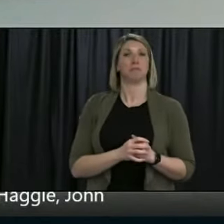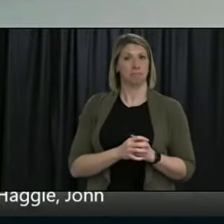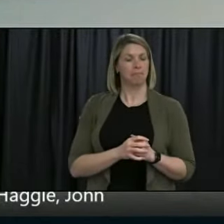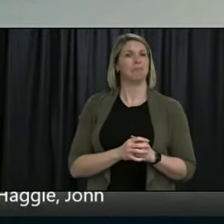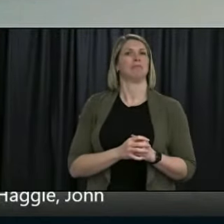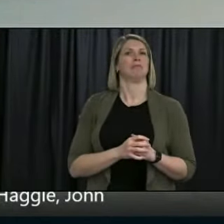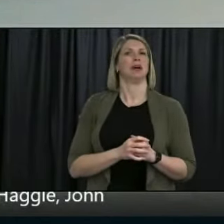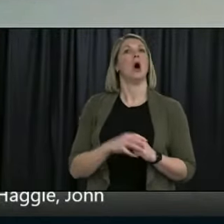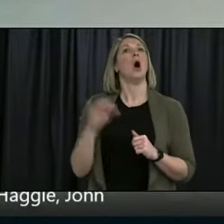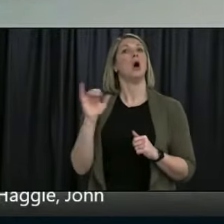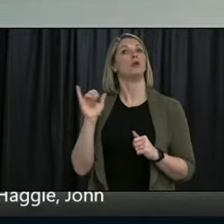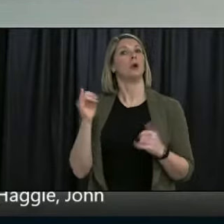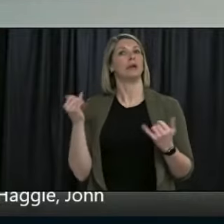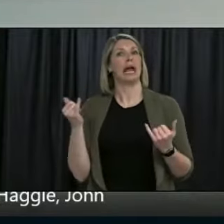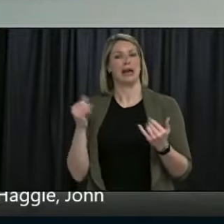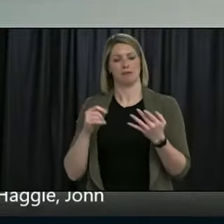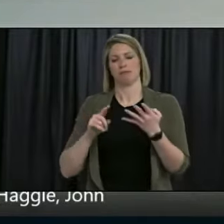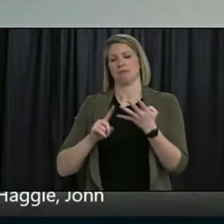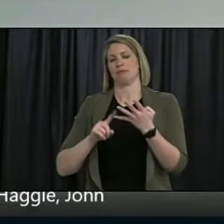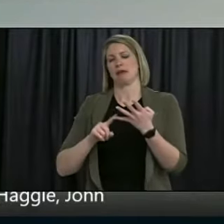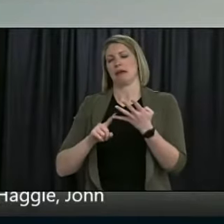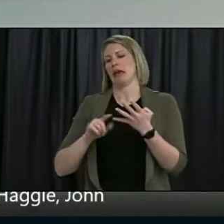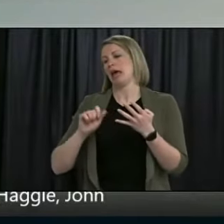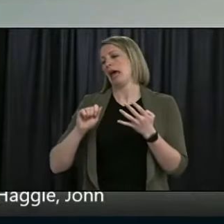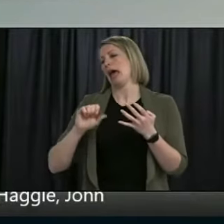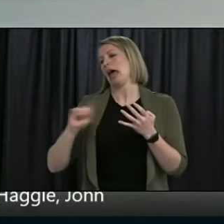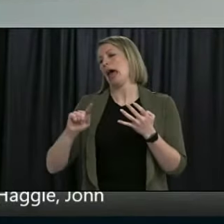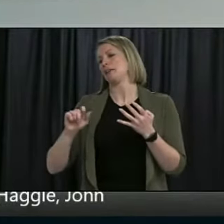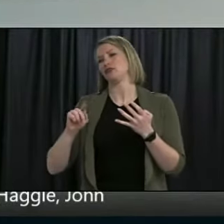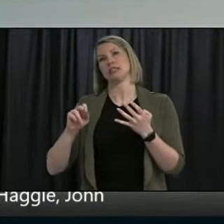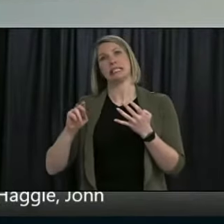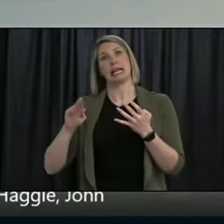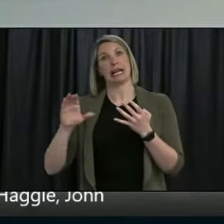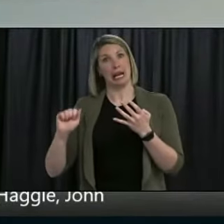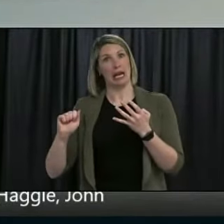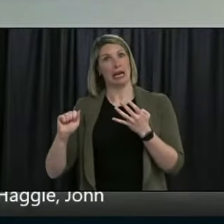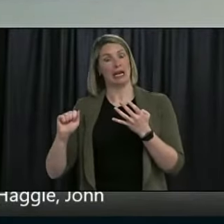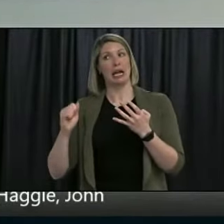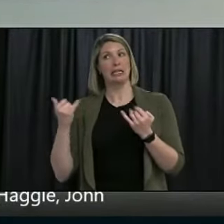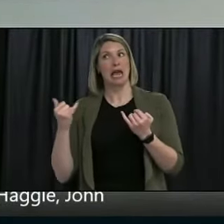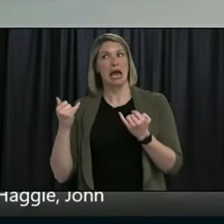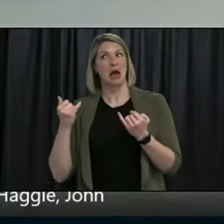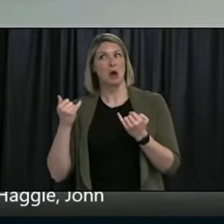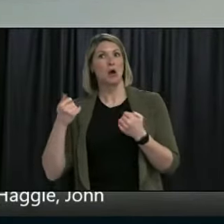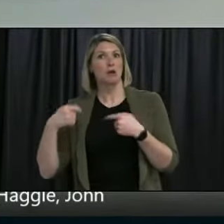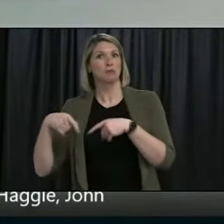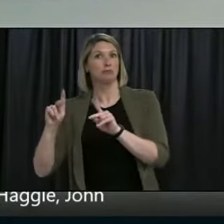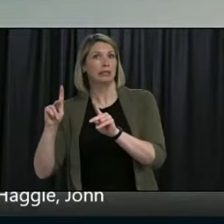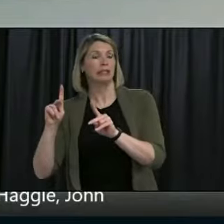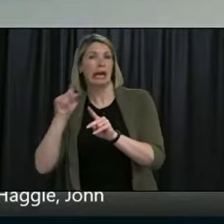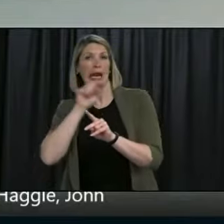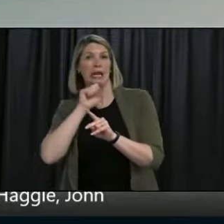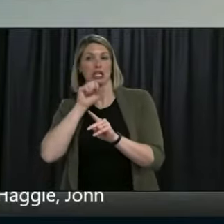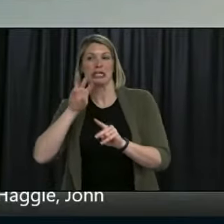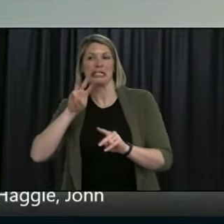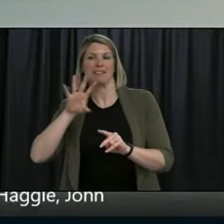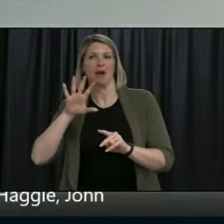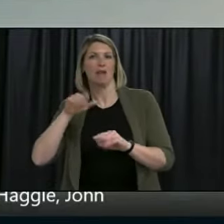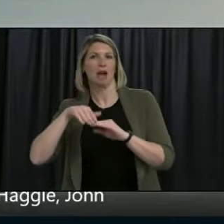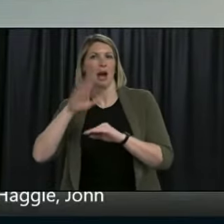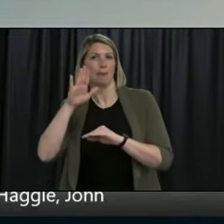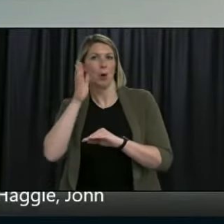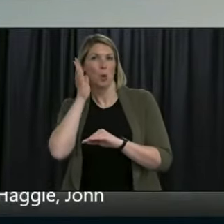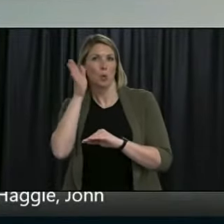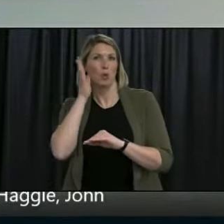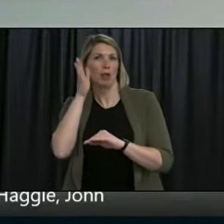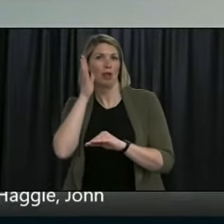AstraZeneca that started being distributed yesterday and administered in central health to first responders. As our vulnerable